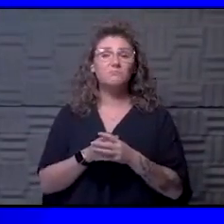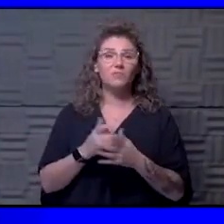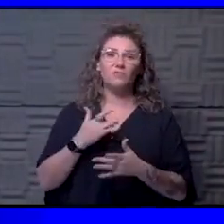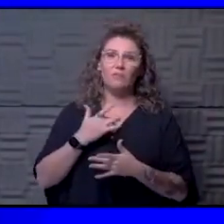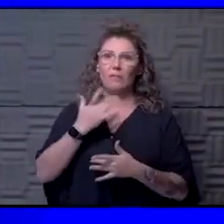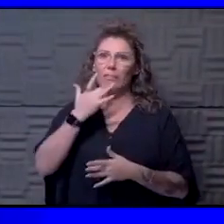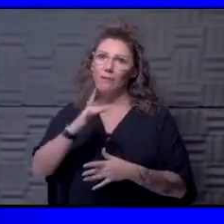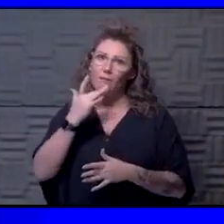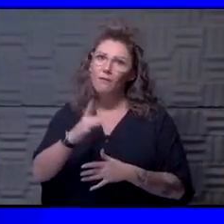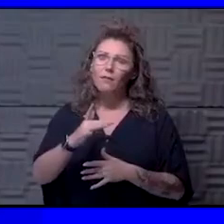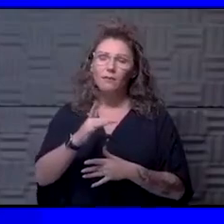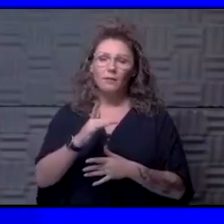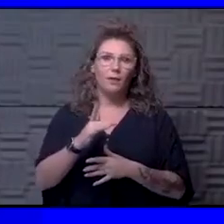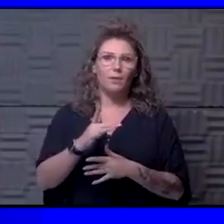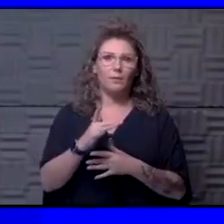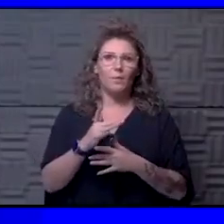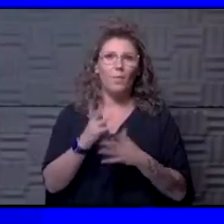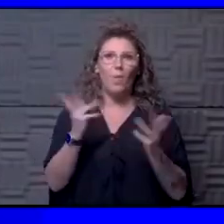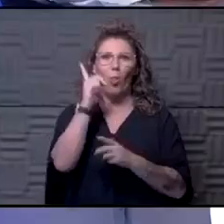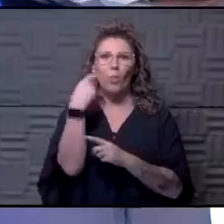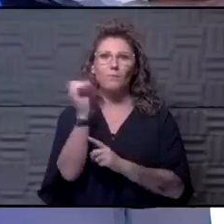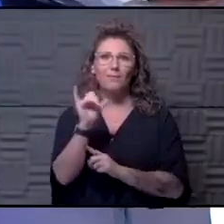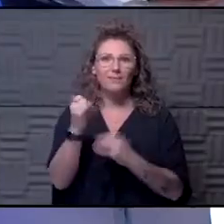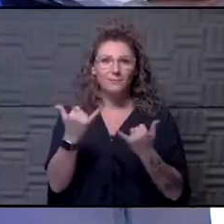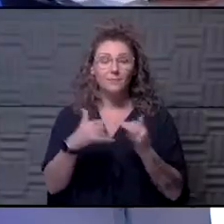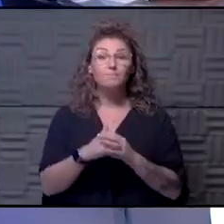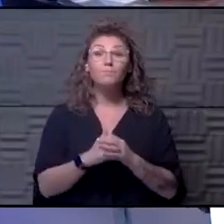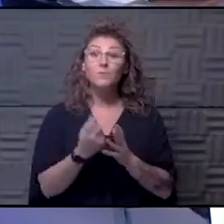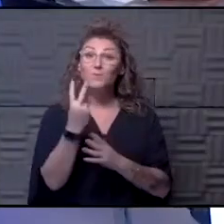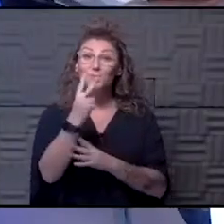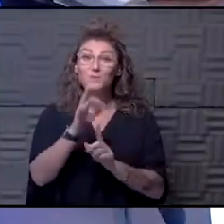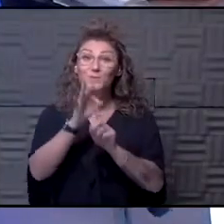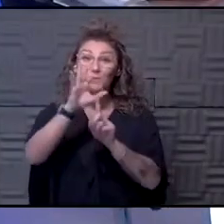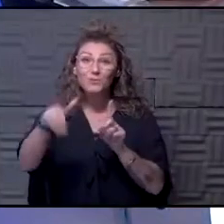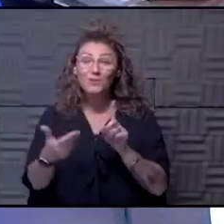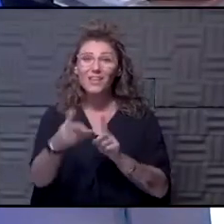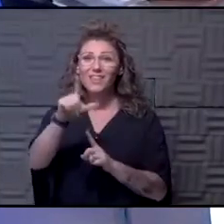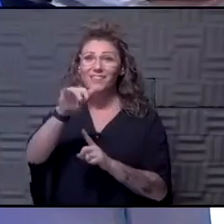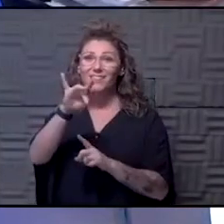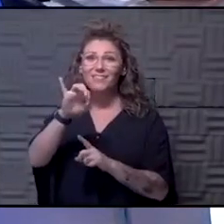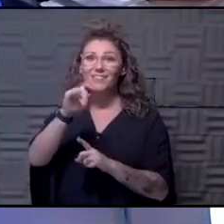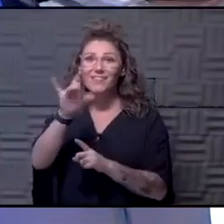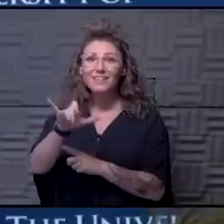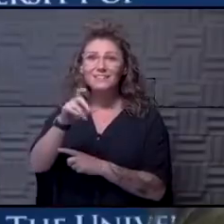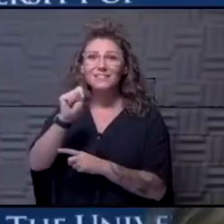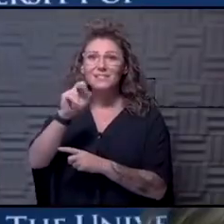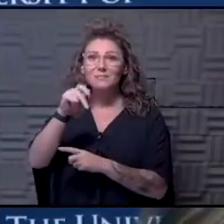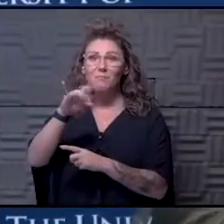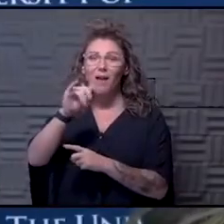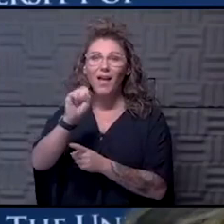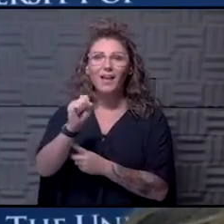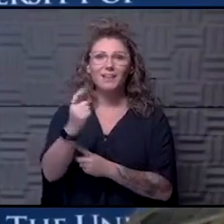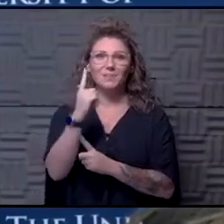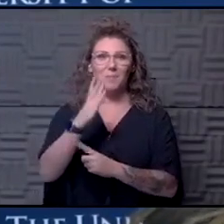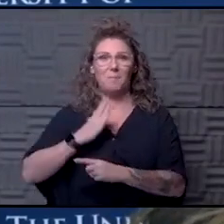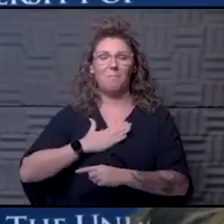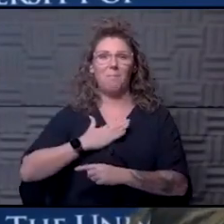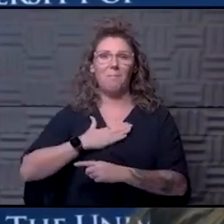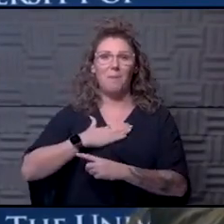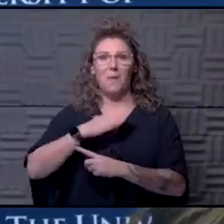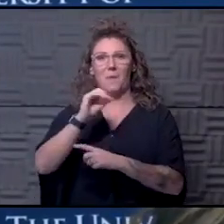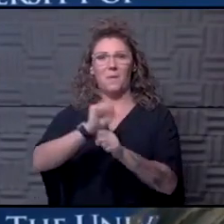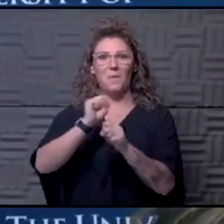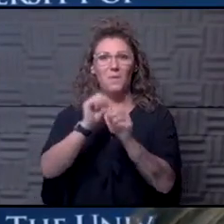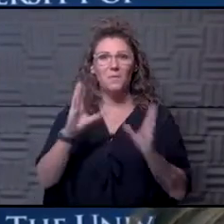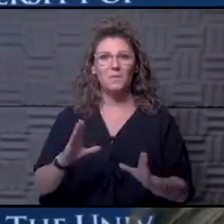feel fortunate as to the position that we're in today. All right. So our two special guests are Leslie Spikes today. Leslie is one of my colleagues, a fellow